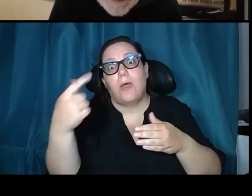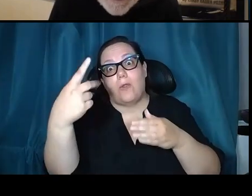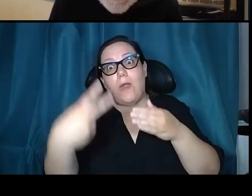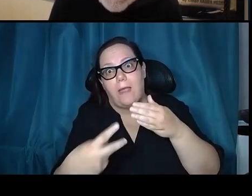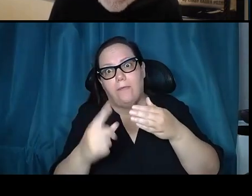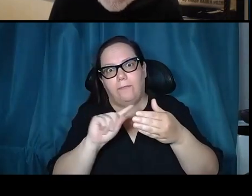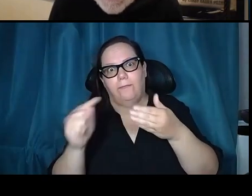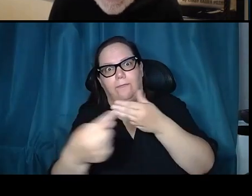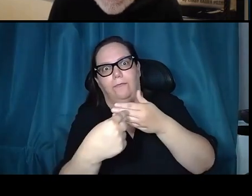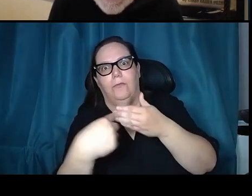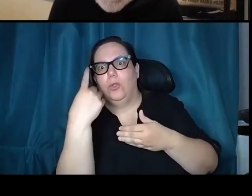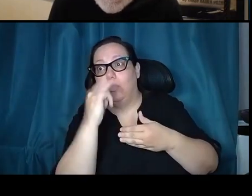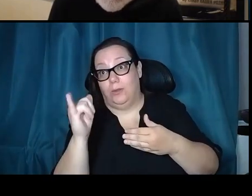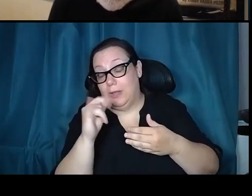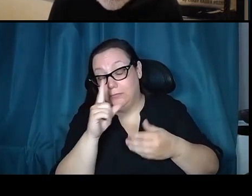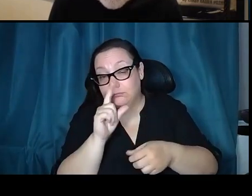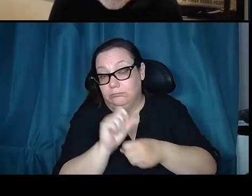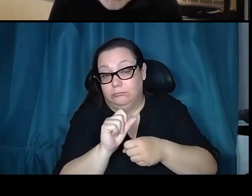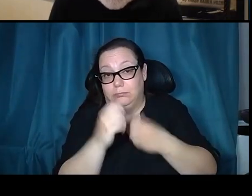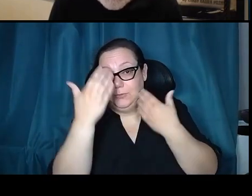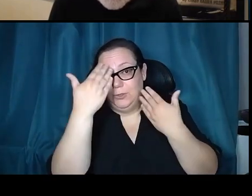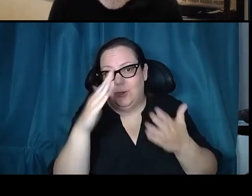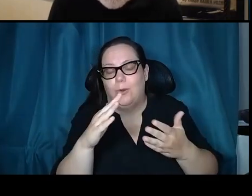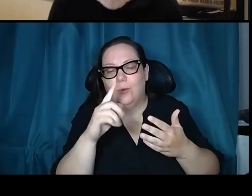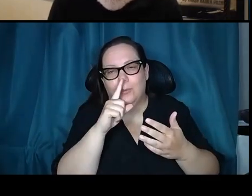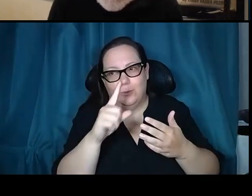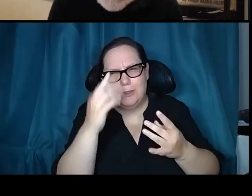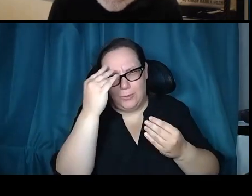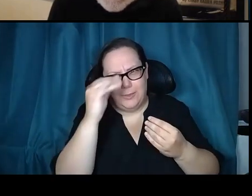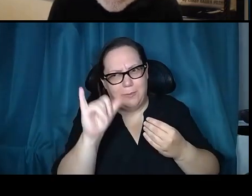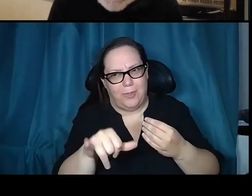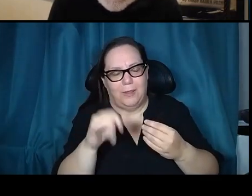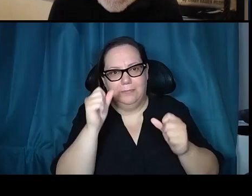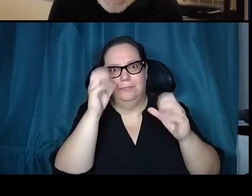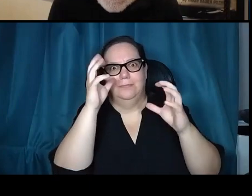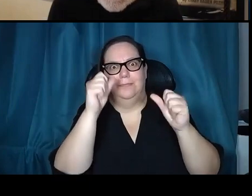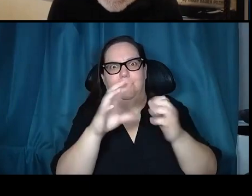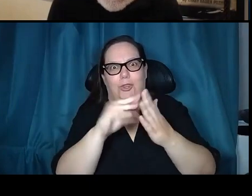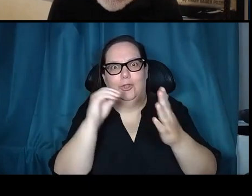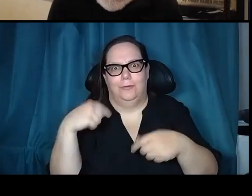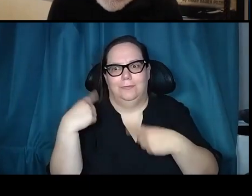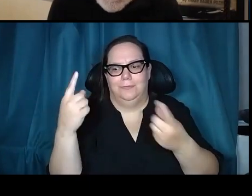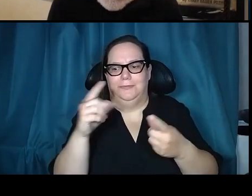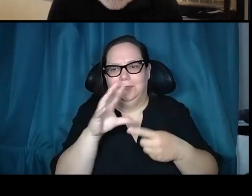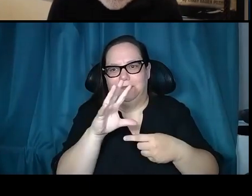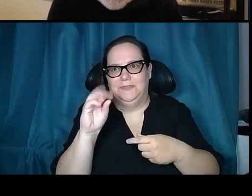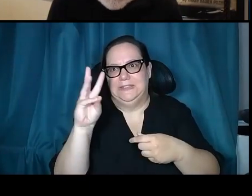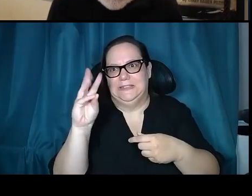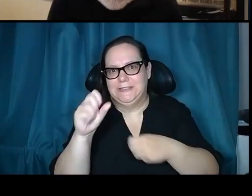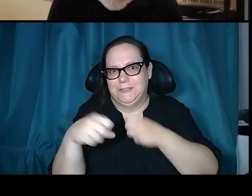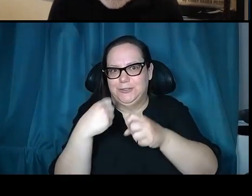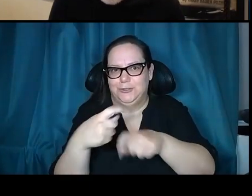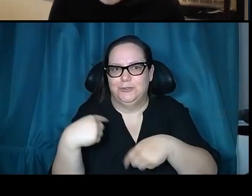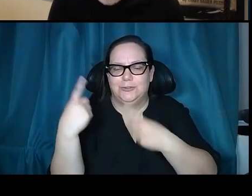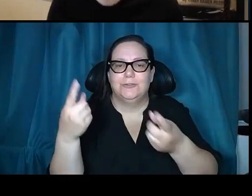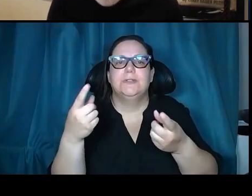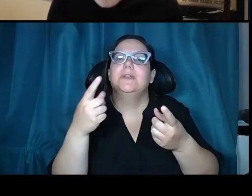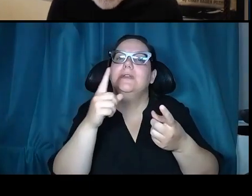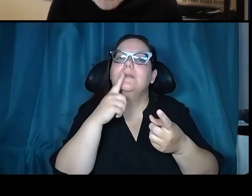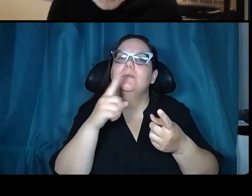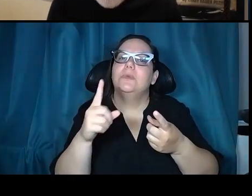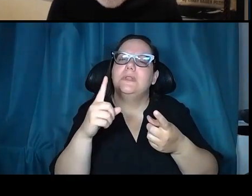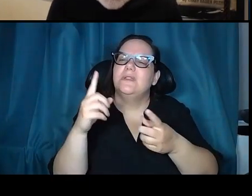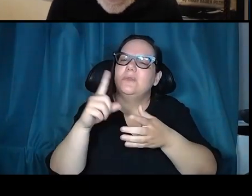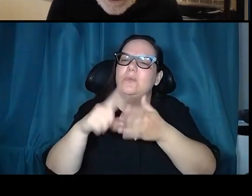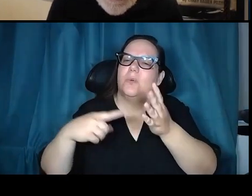really incredible what we've learned in the last 50 or 60 years. So what is the legacy of the Apollo